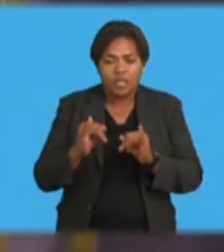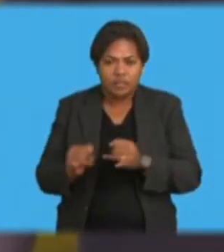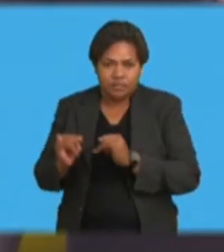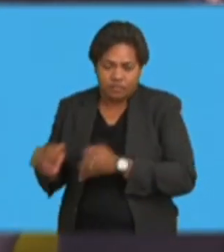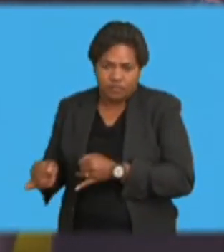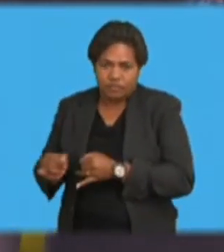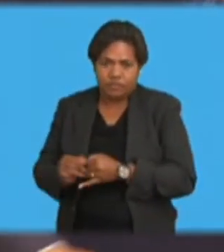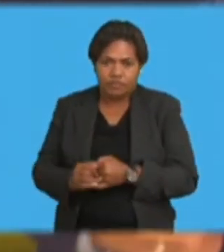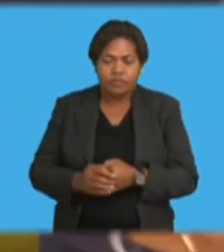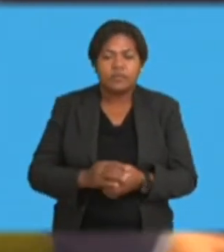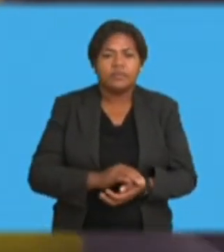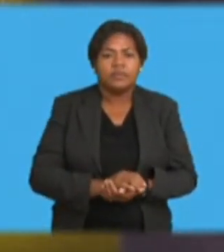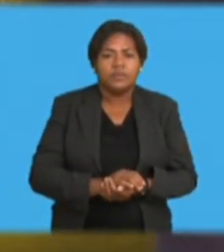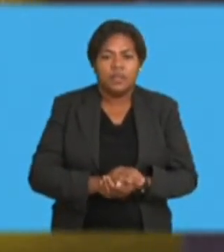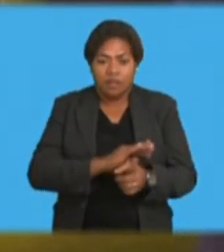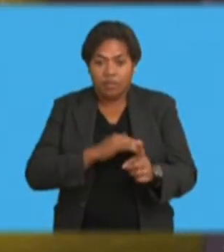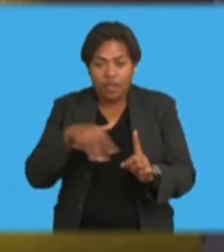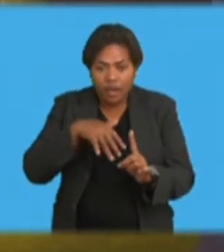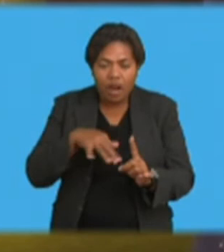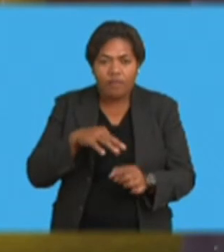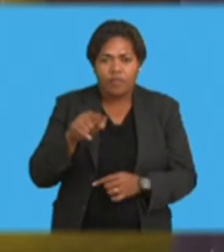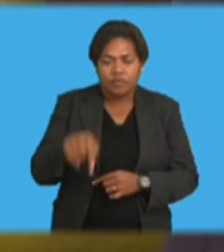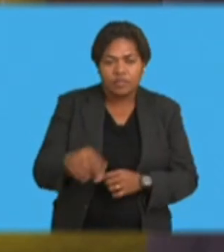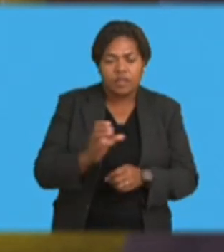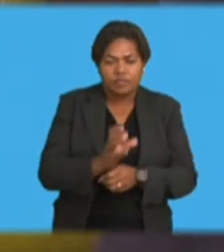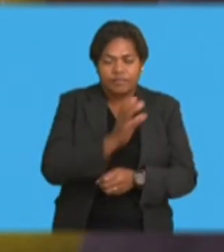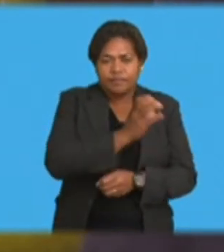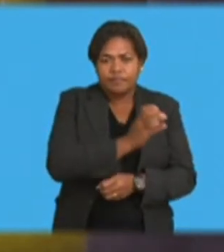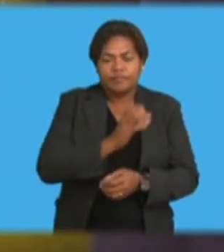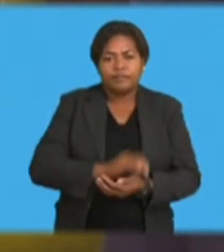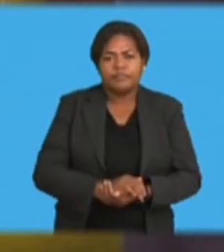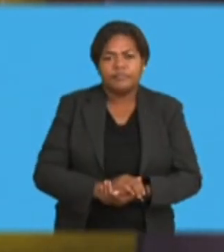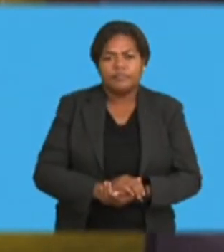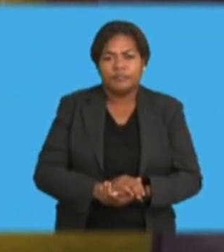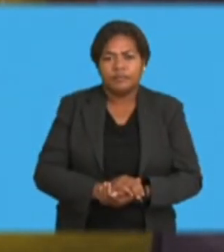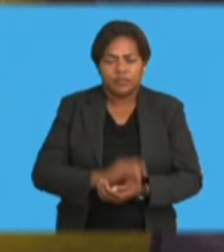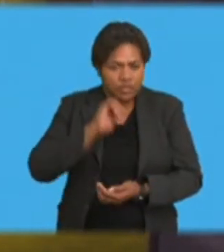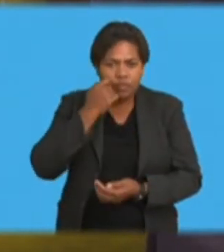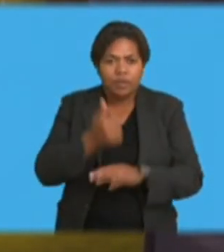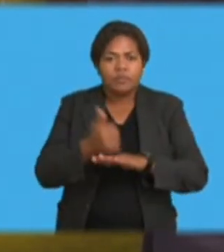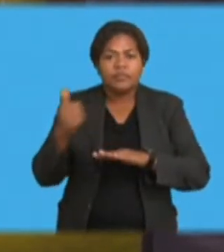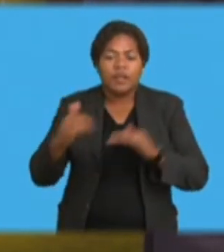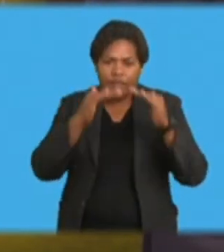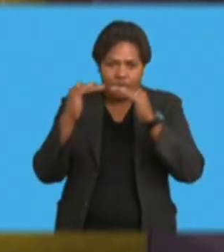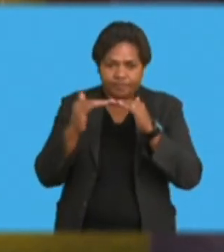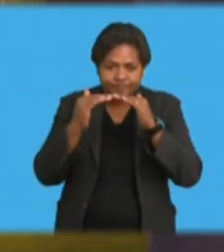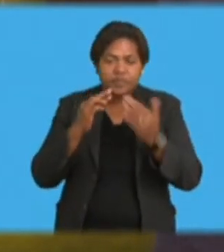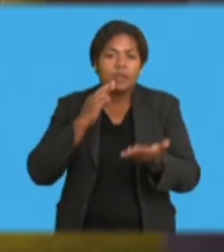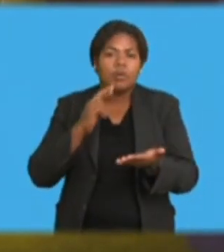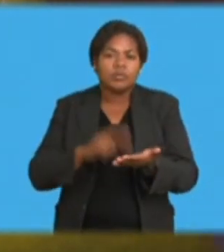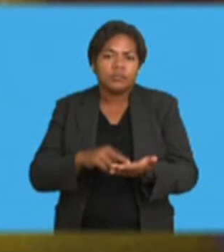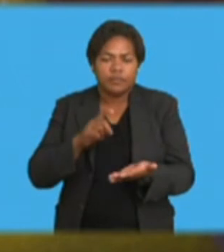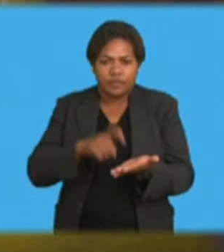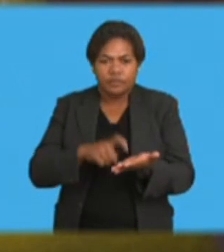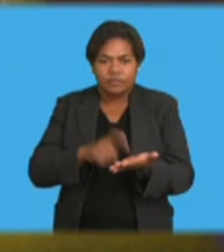other prerequisite requirements to run such an agency. They would be governed by the Fair Reporting of Credit. Also,